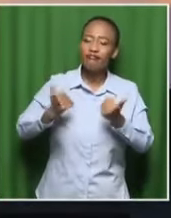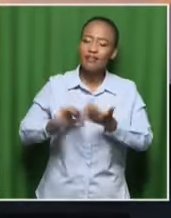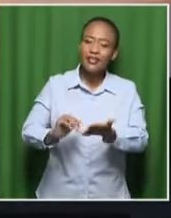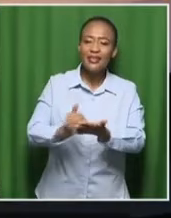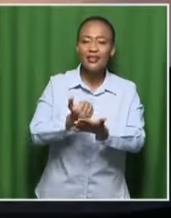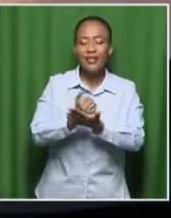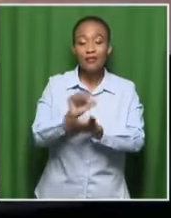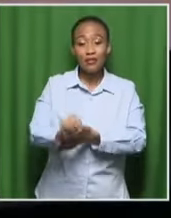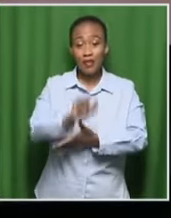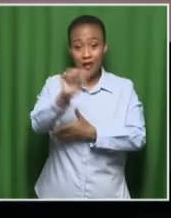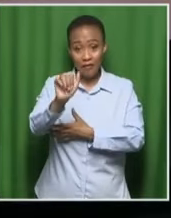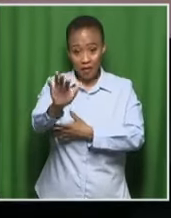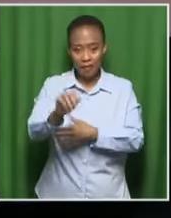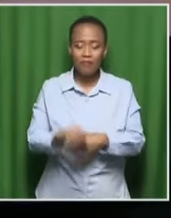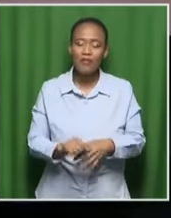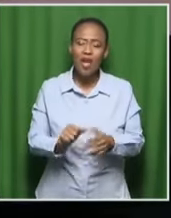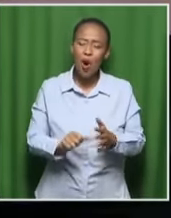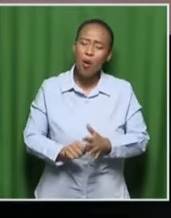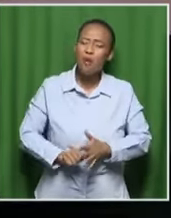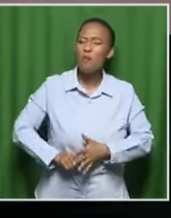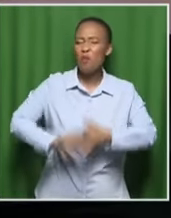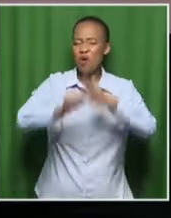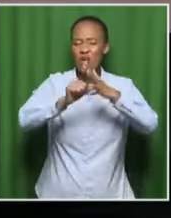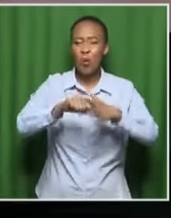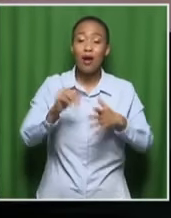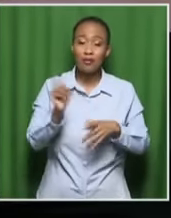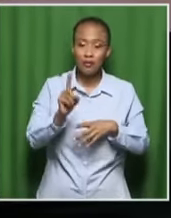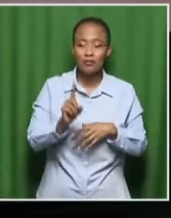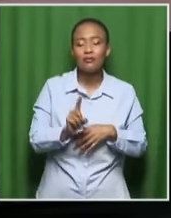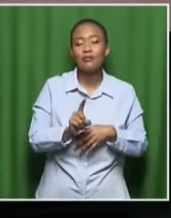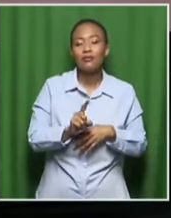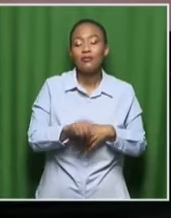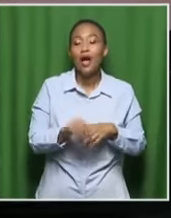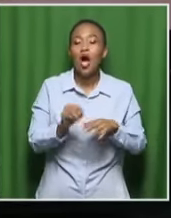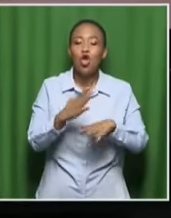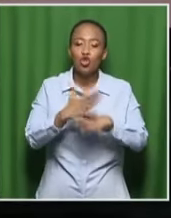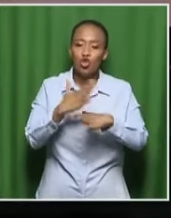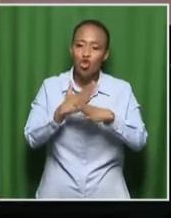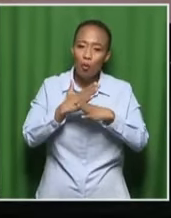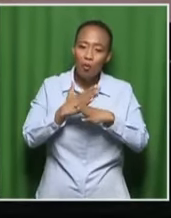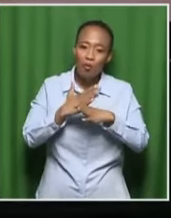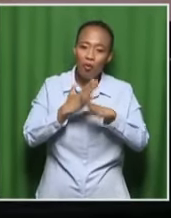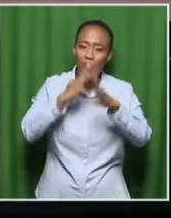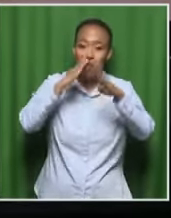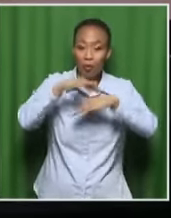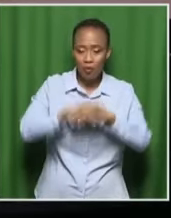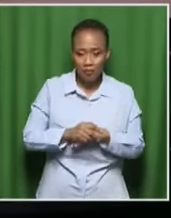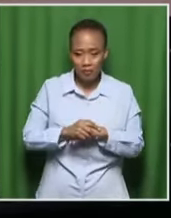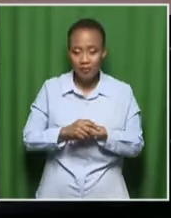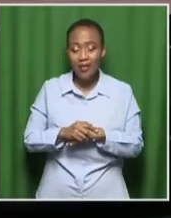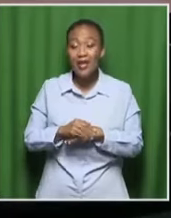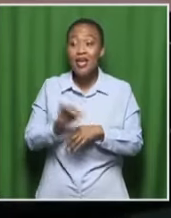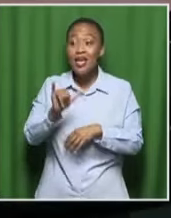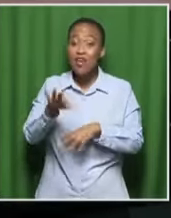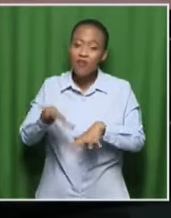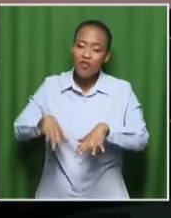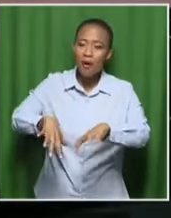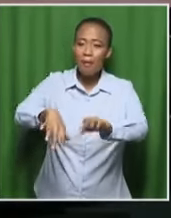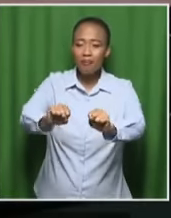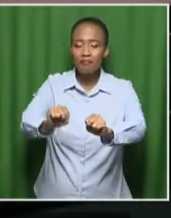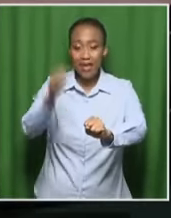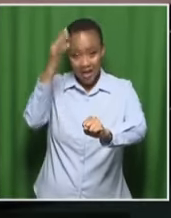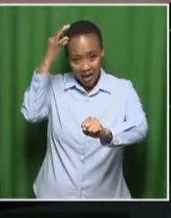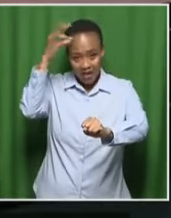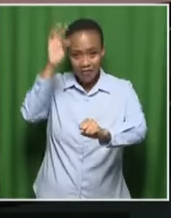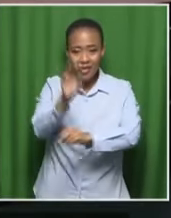So unemployment, this is a big one. This is a massive one. What will the DA do if you come into power? Where do you start